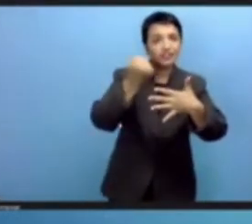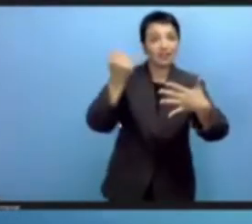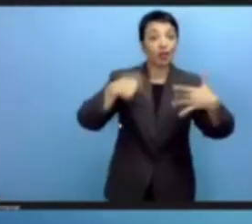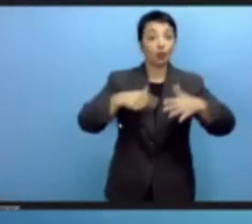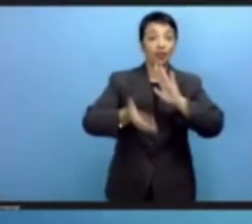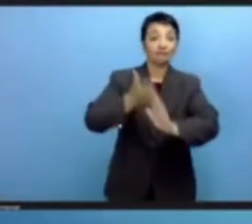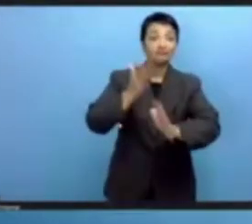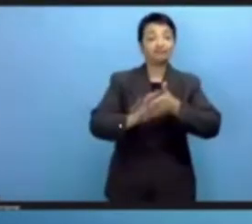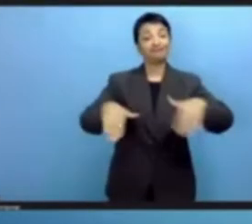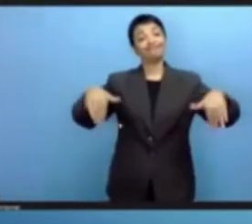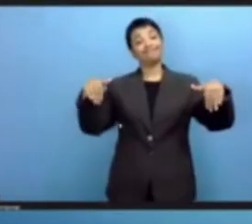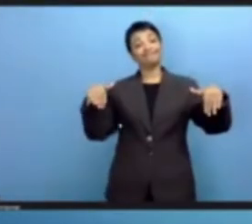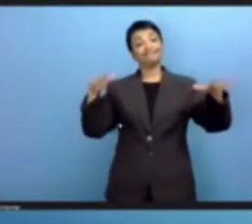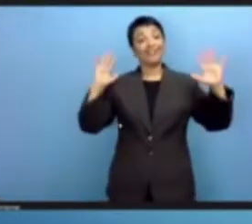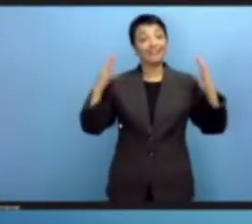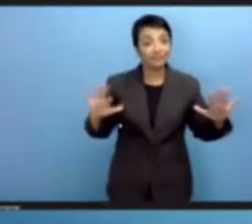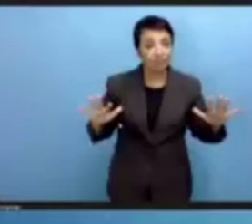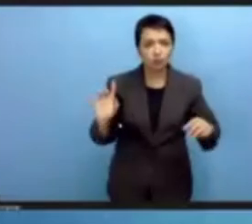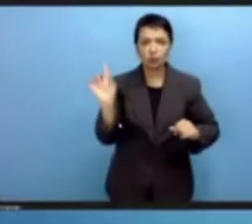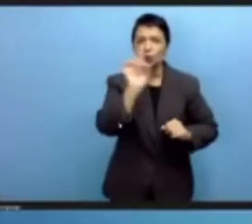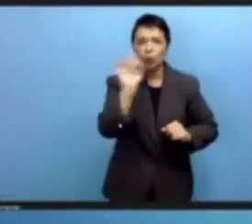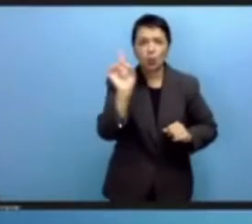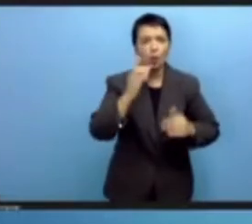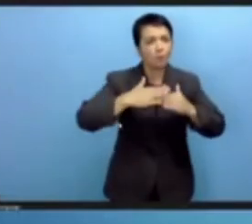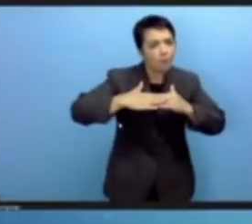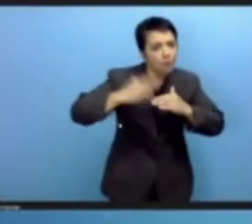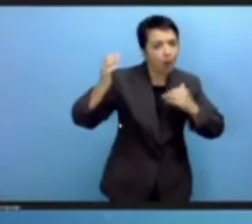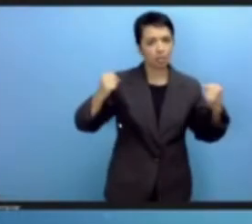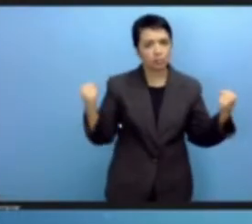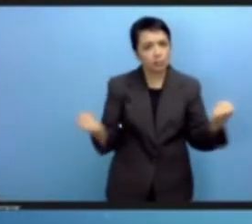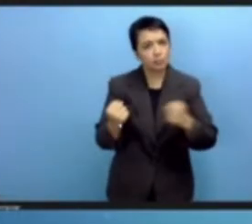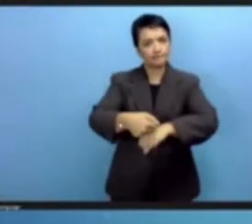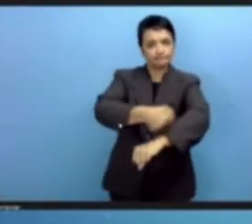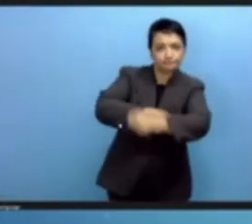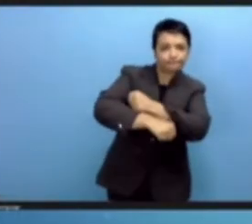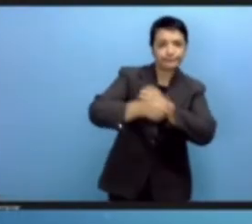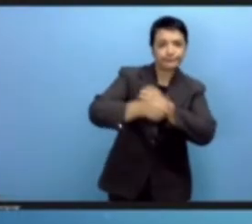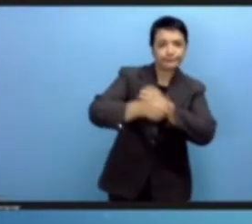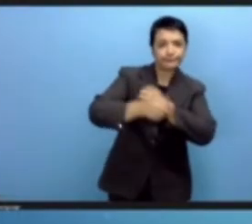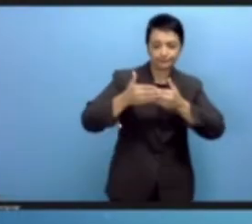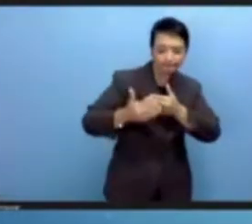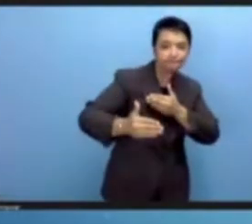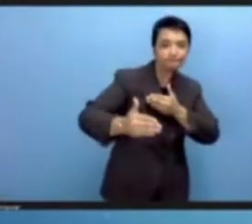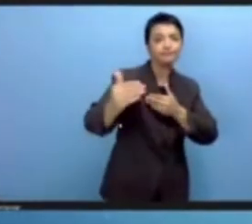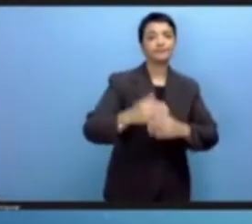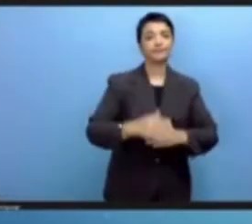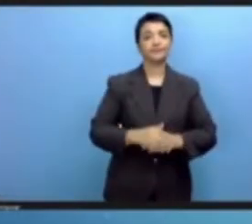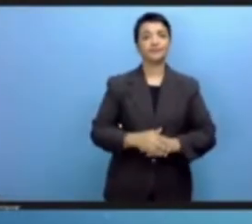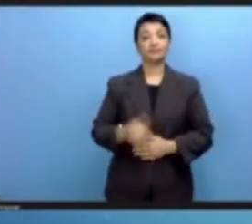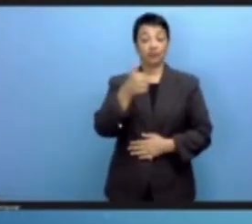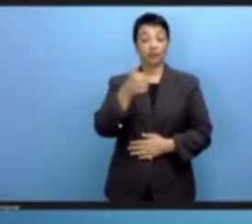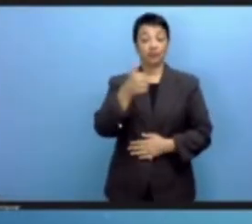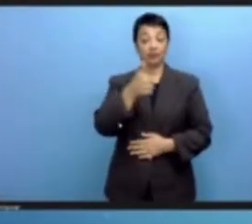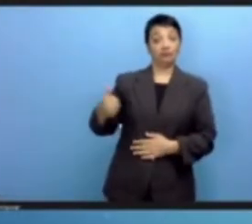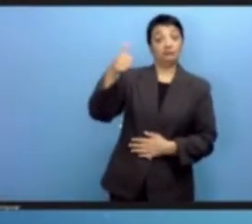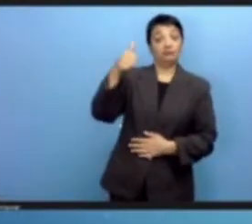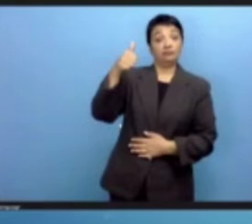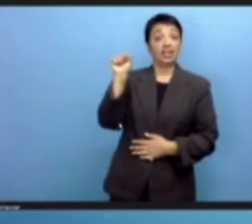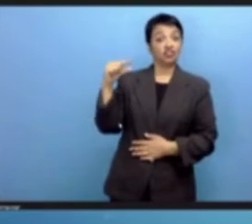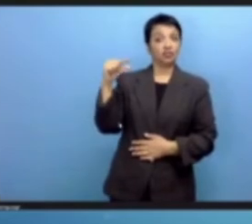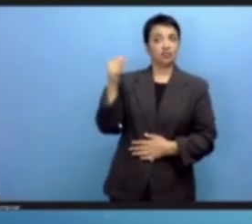When the Secretary General started a reflection on digital cooperation in 2018,